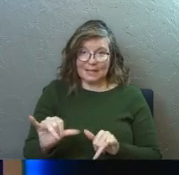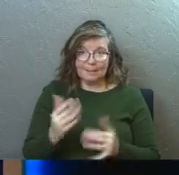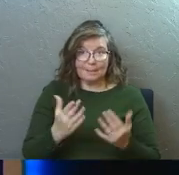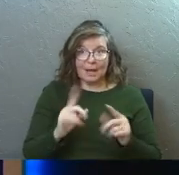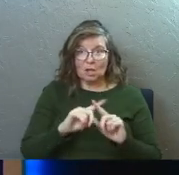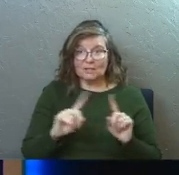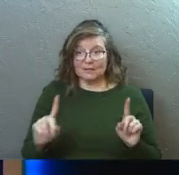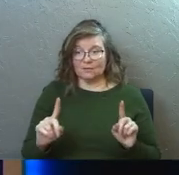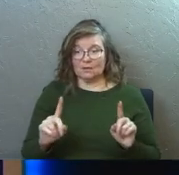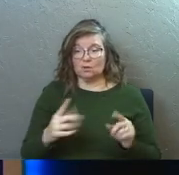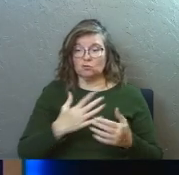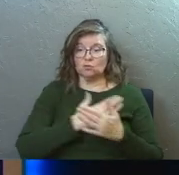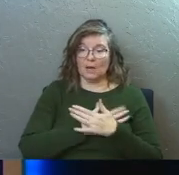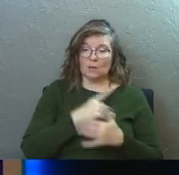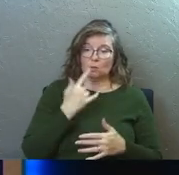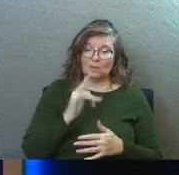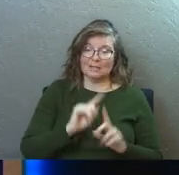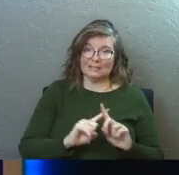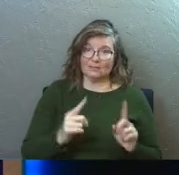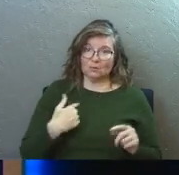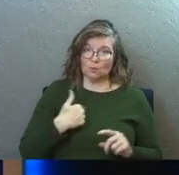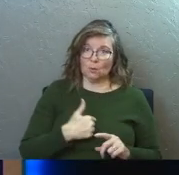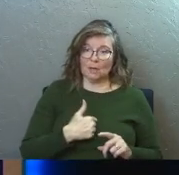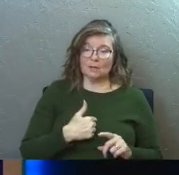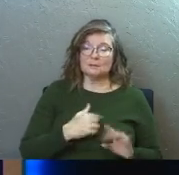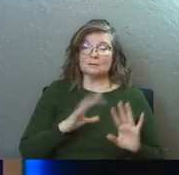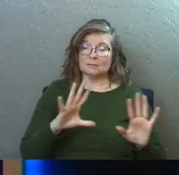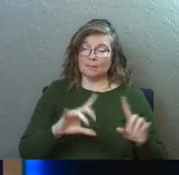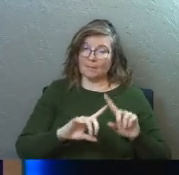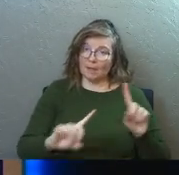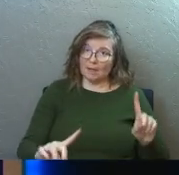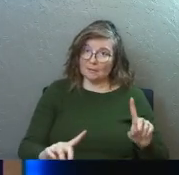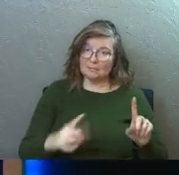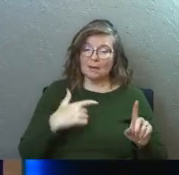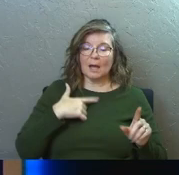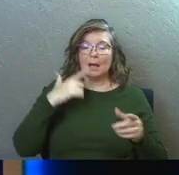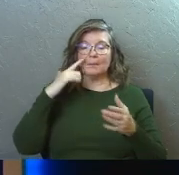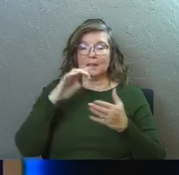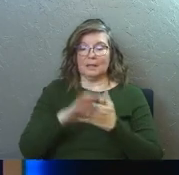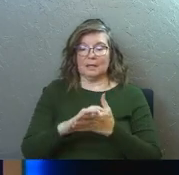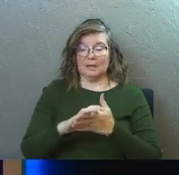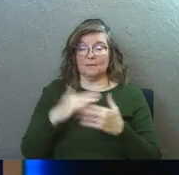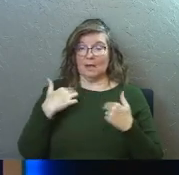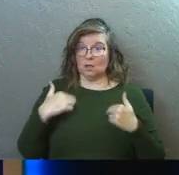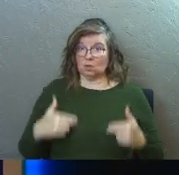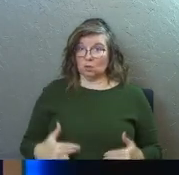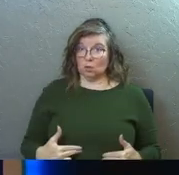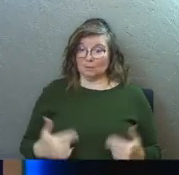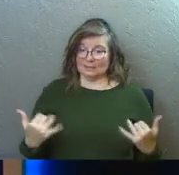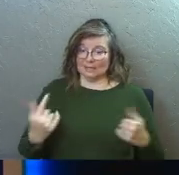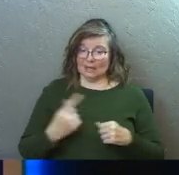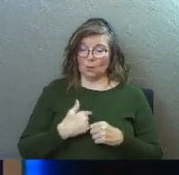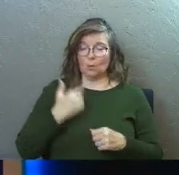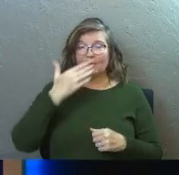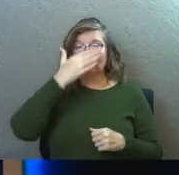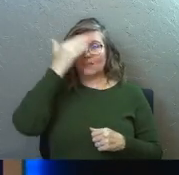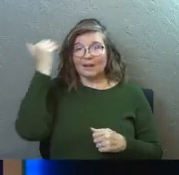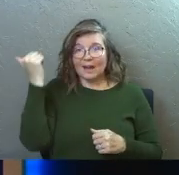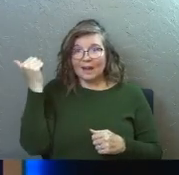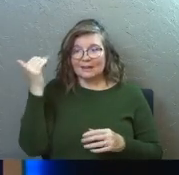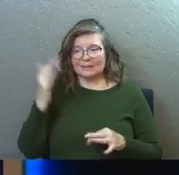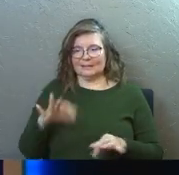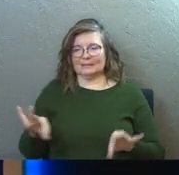This may look different. Rest will look different to us, and we'll get into that, but nonetheless, I believe as human beings in this day and age, we have forgotten